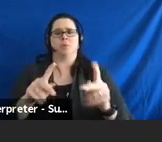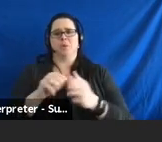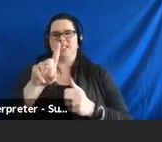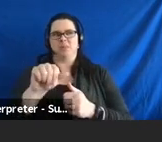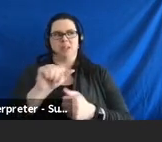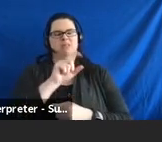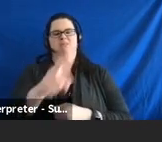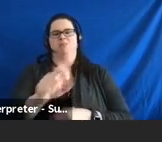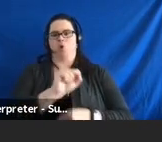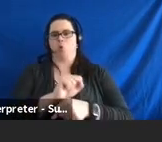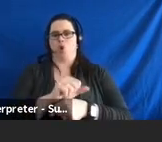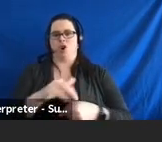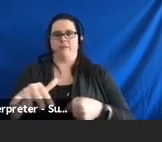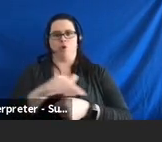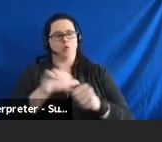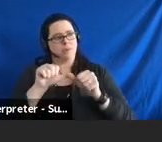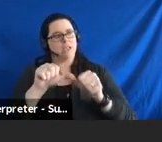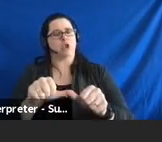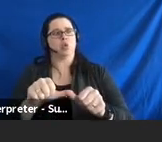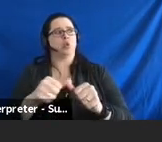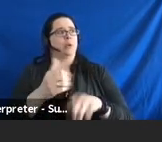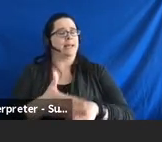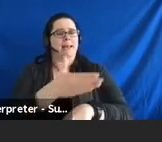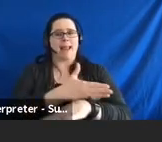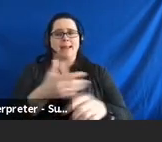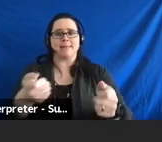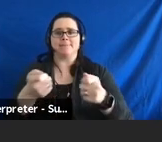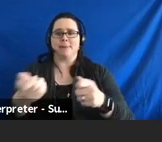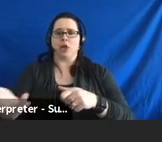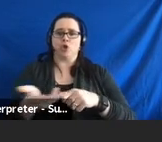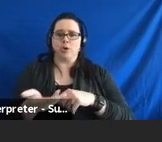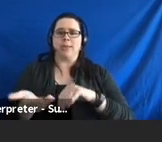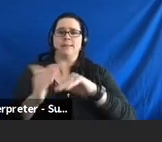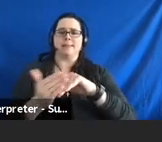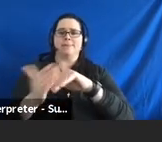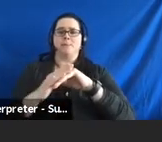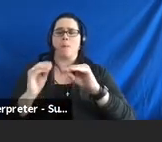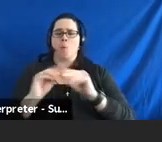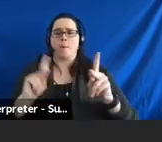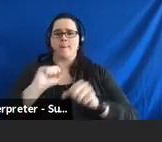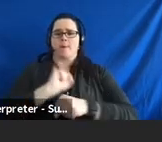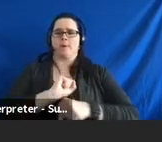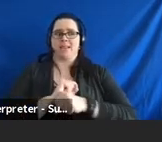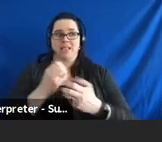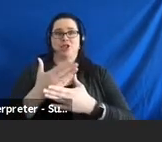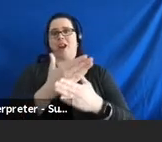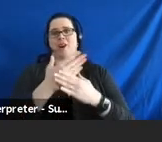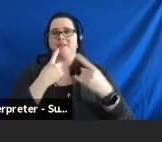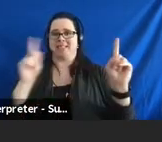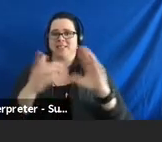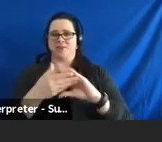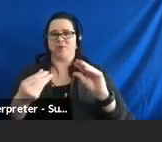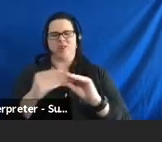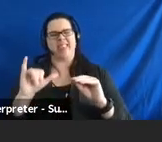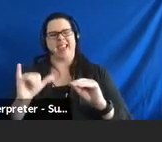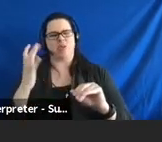workforce and how we need to continue to enhance and increase those opportunities and share those success stories as well, too. So,